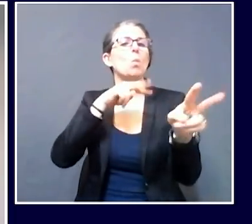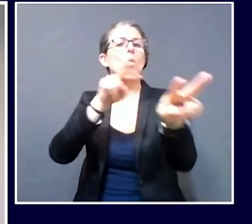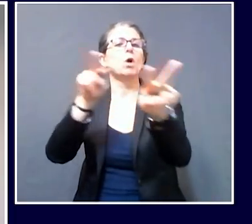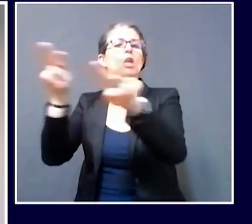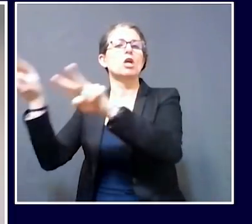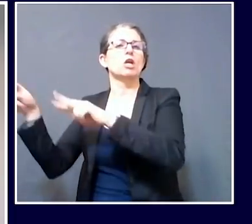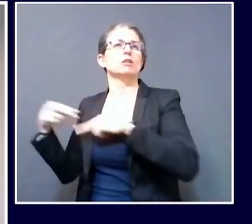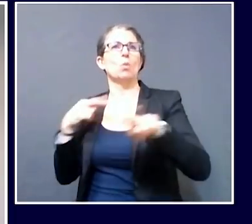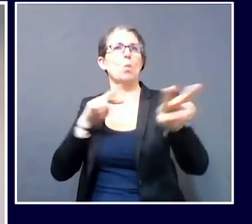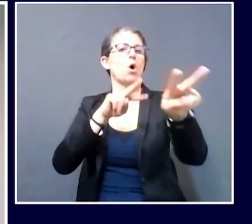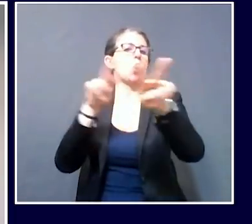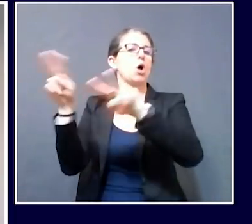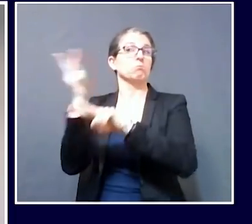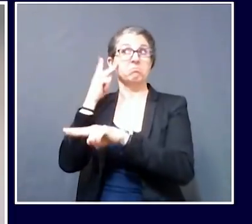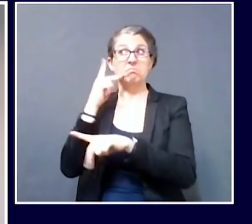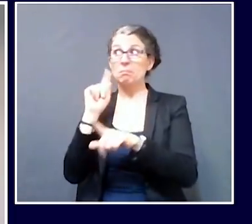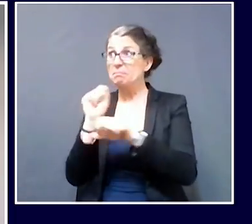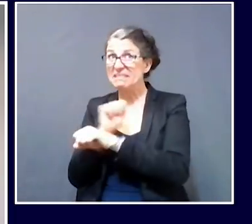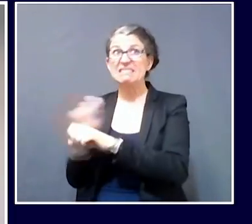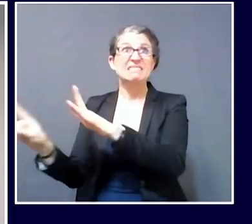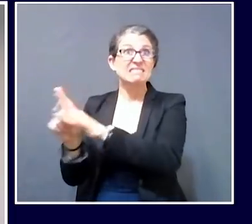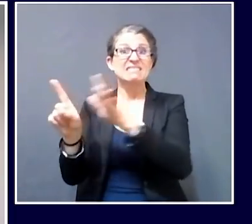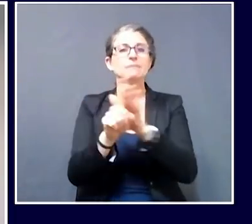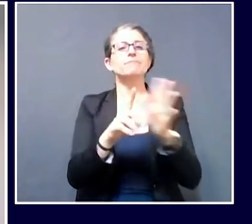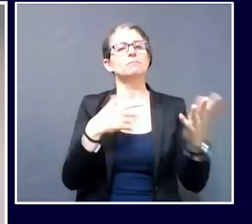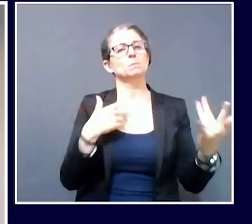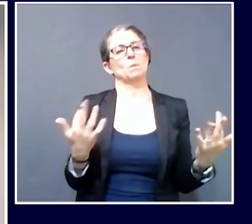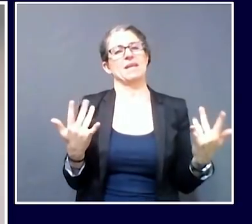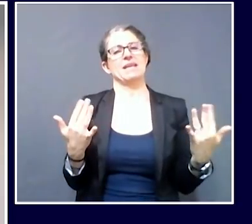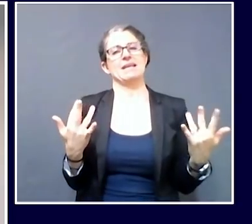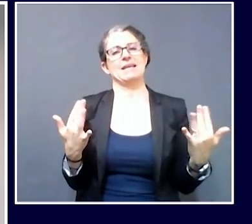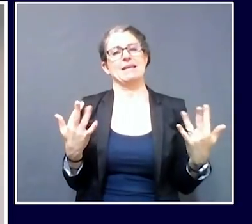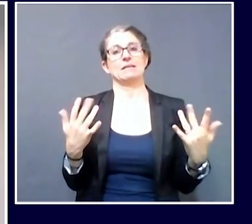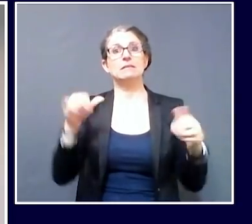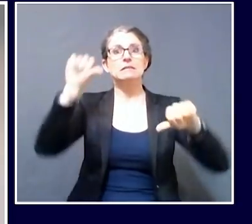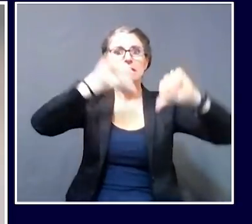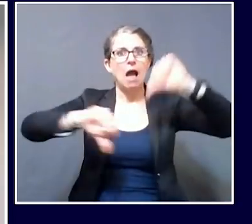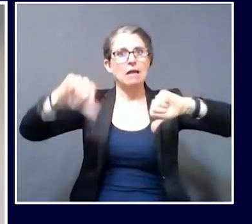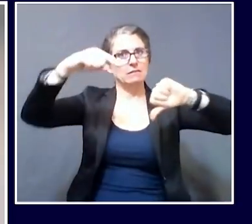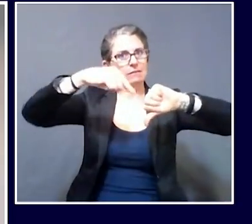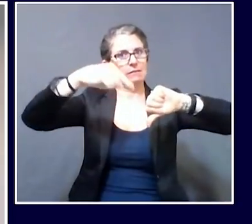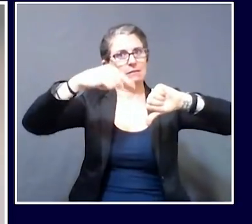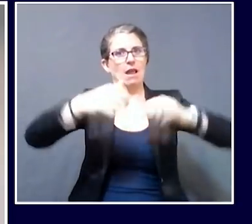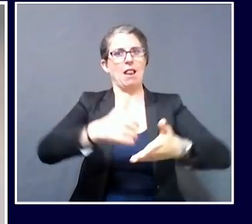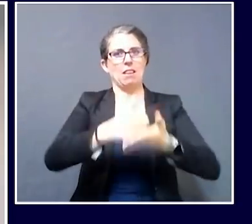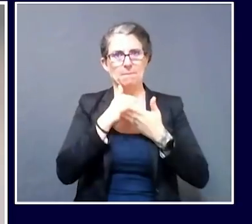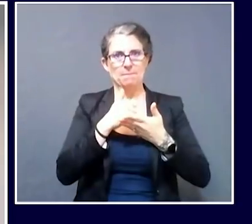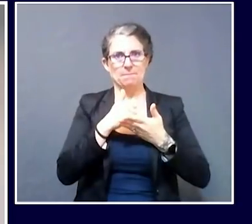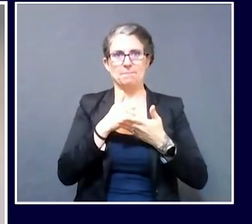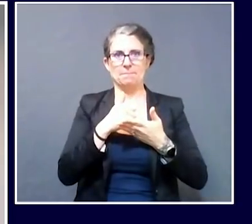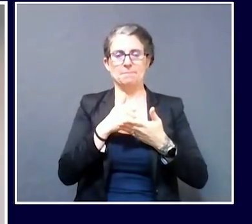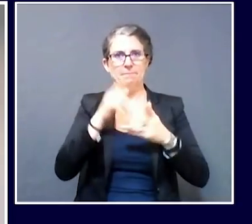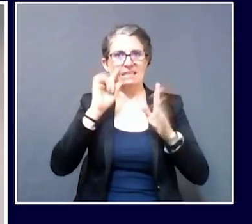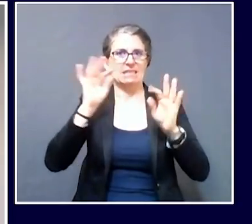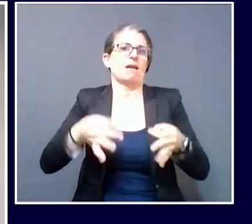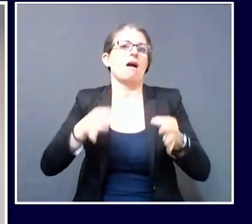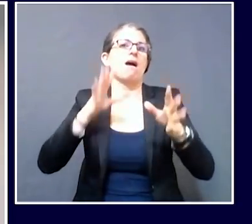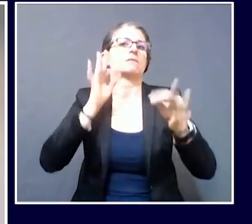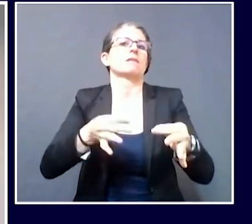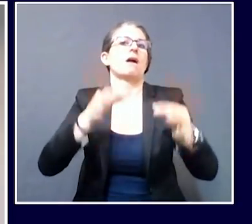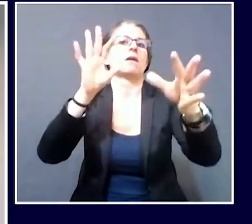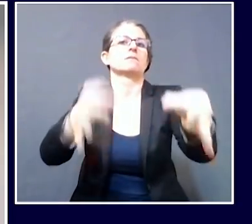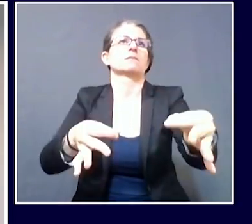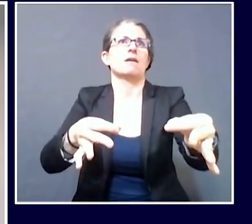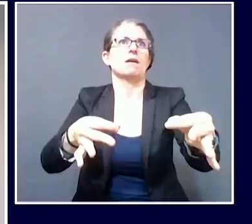those data, depending on what the science says, that's where we go. Similar to how we thought about other things, it's the data,